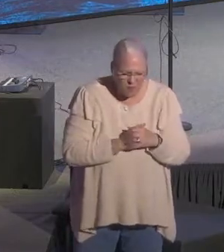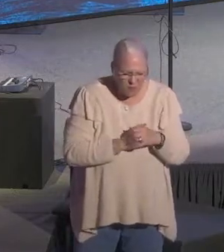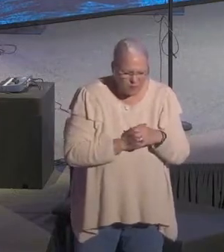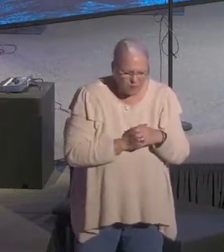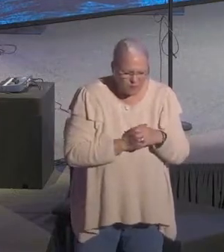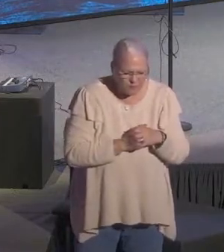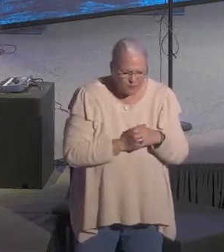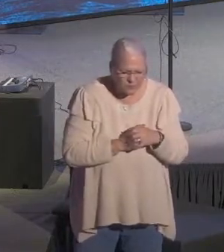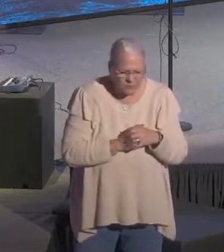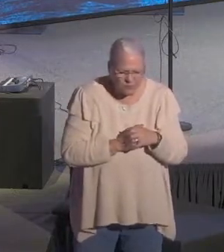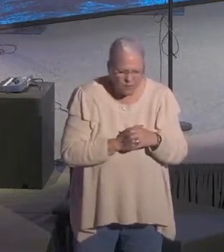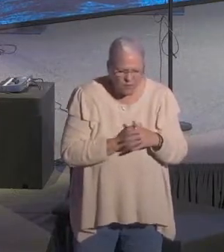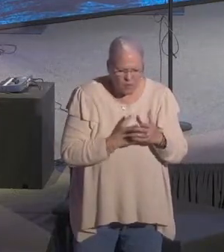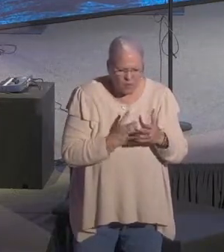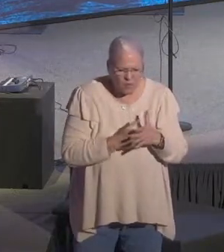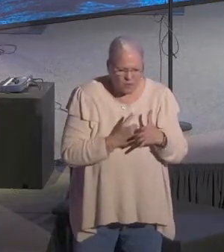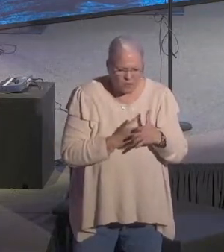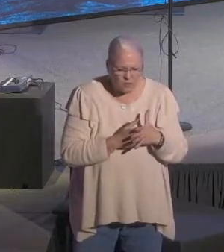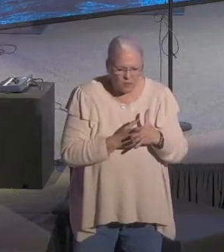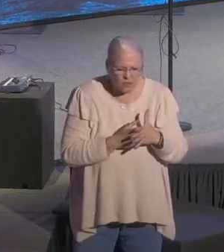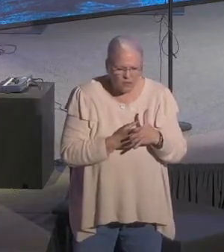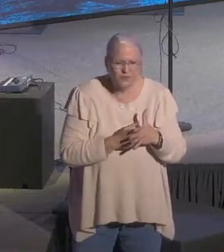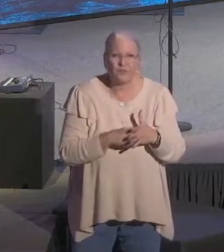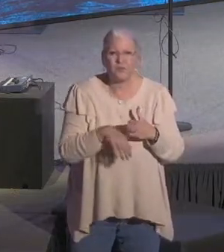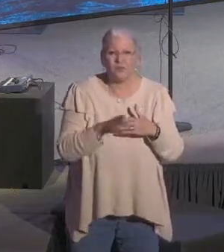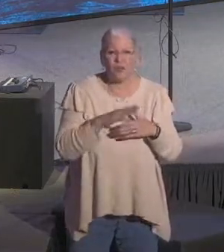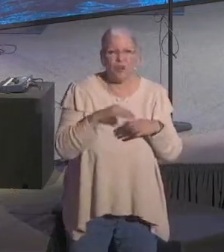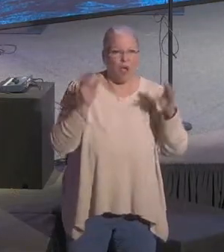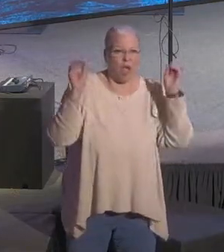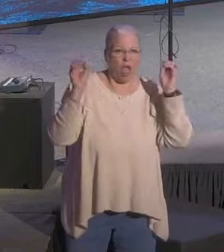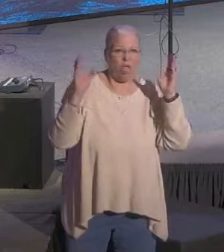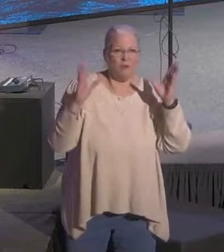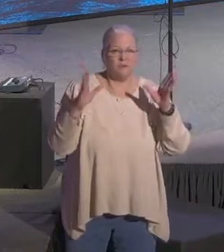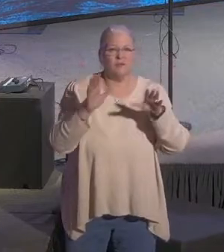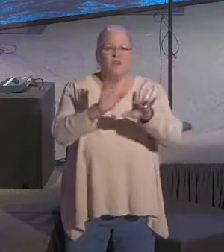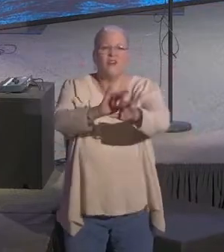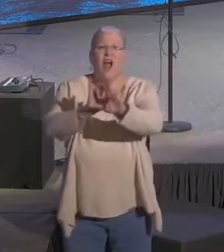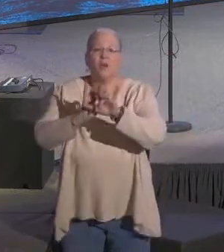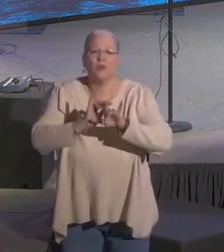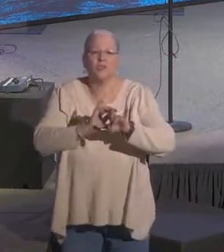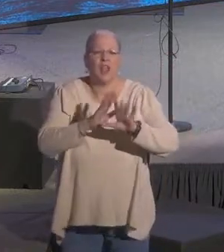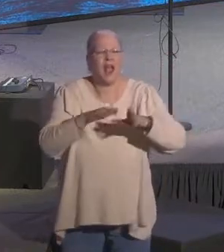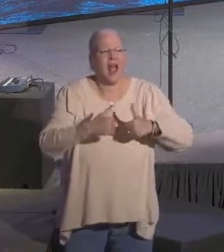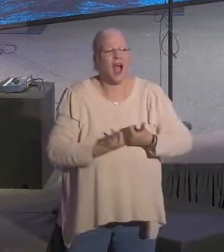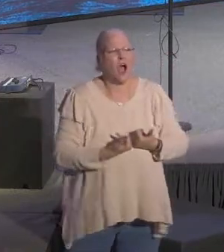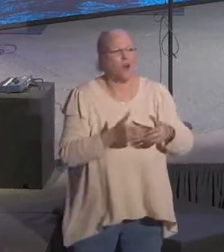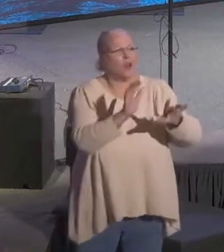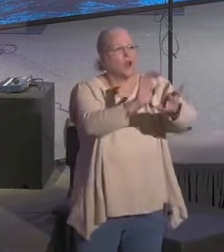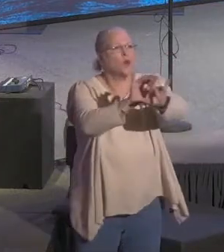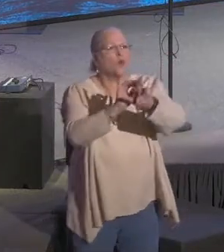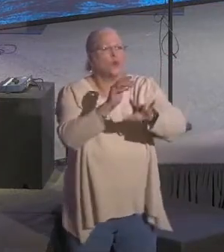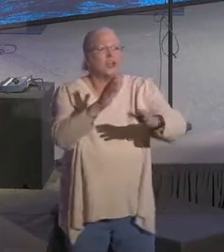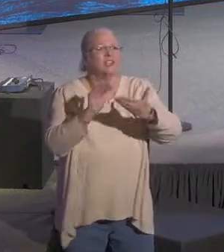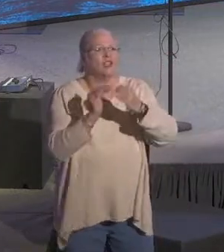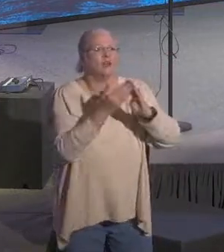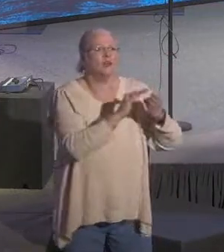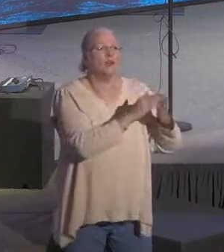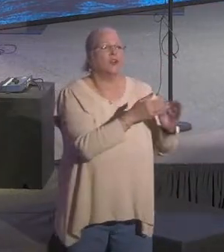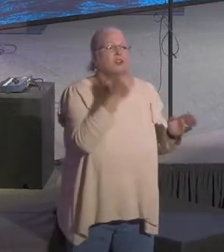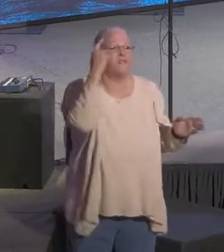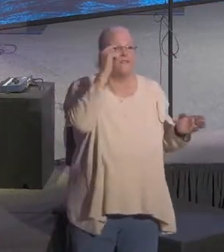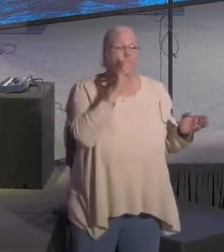version, but I don't want to take credit for it. I call it the theology of outreach. How are we going to reach our community for Christ?